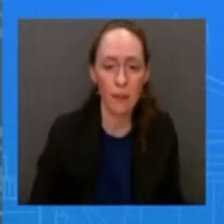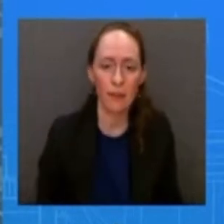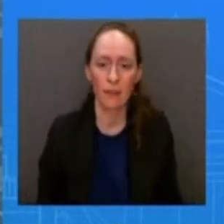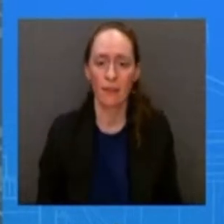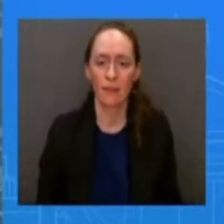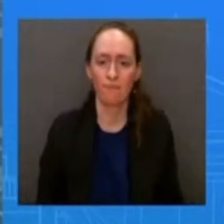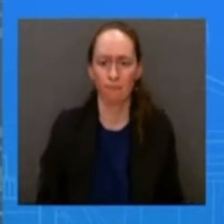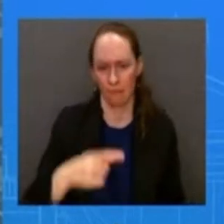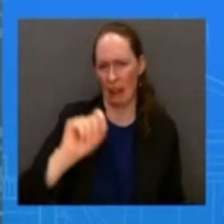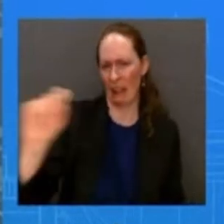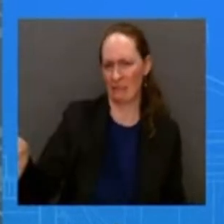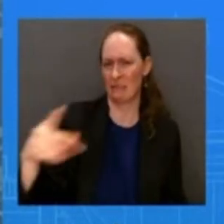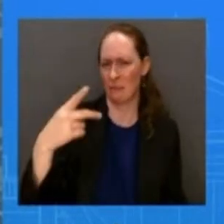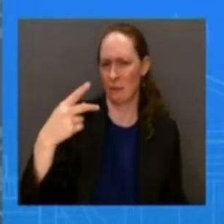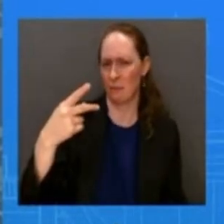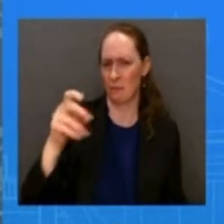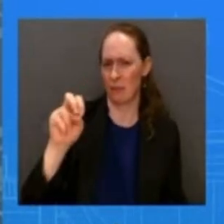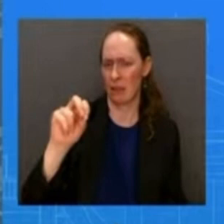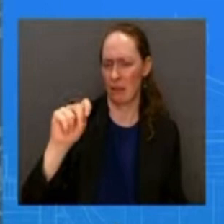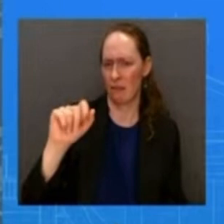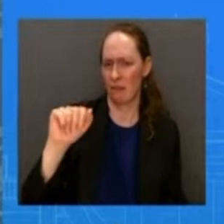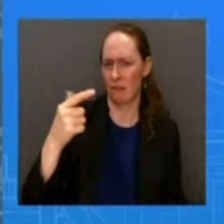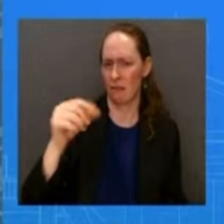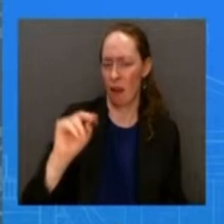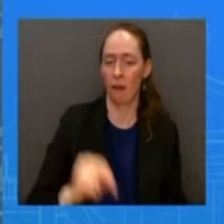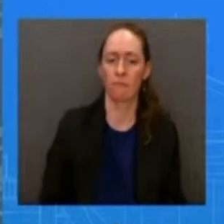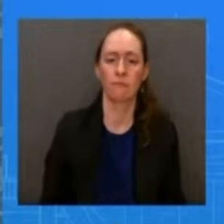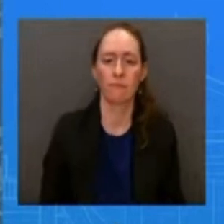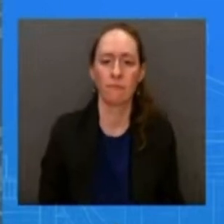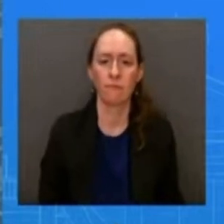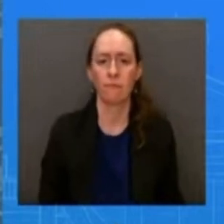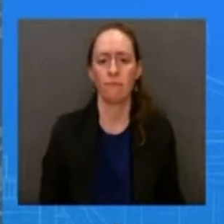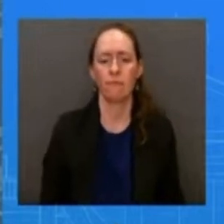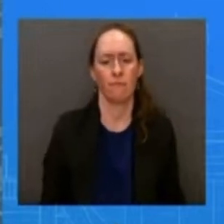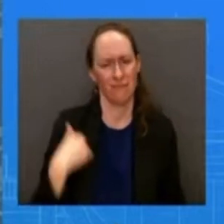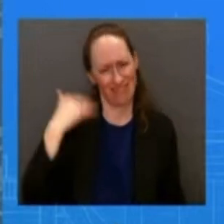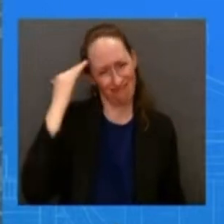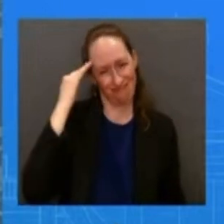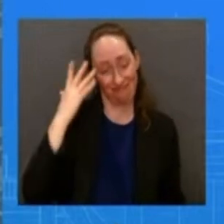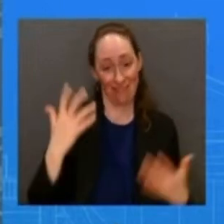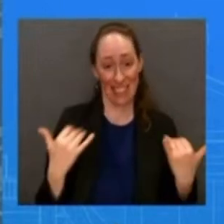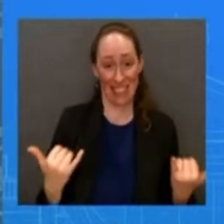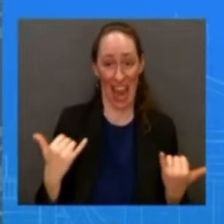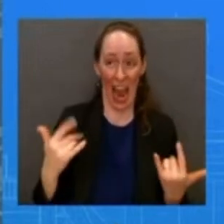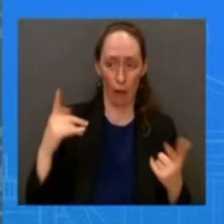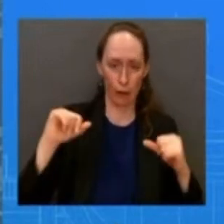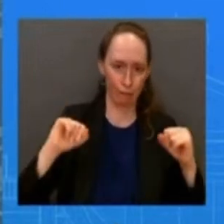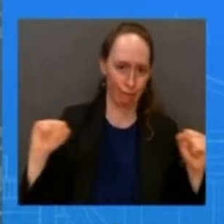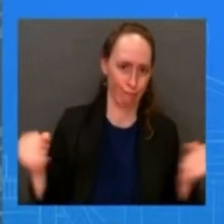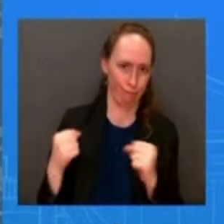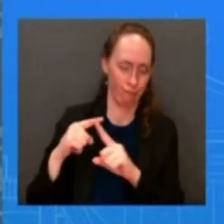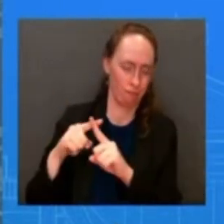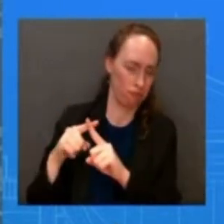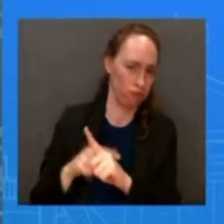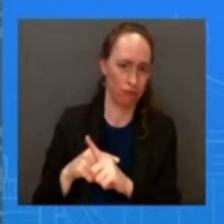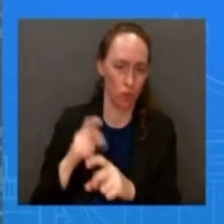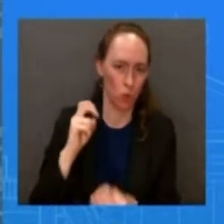what we know is the weather conditions have indeed prevented them in these three locations to actually uh